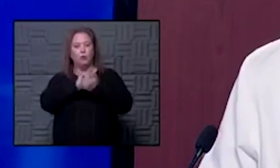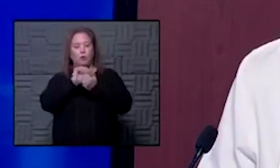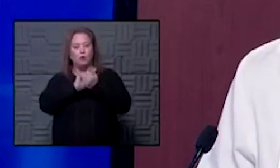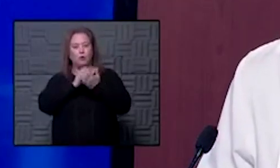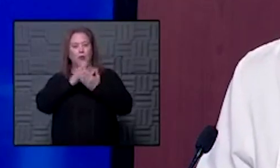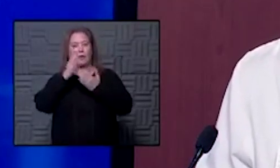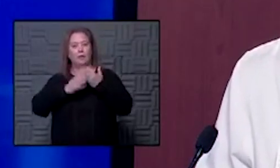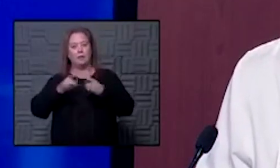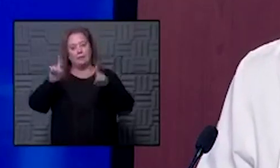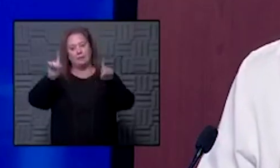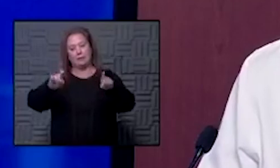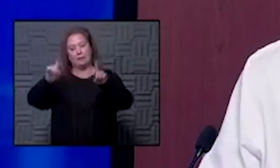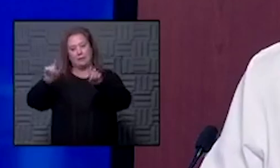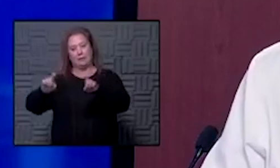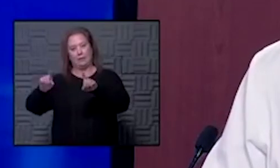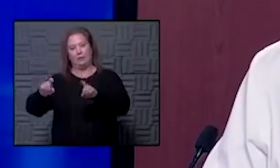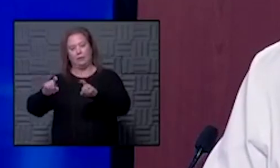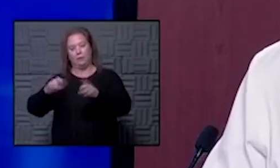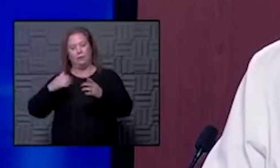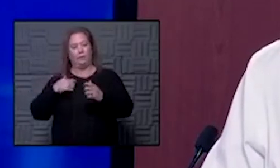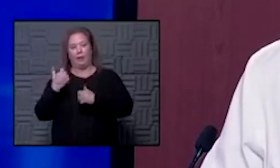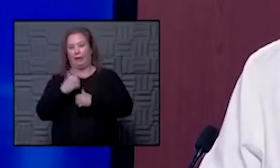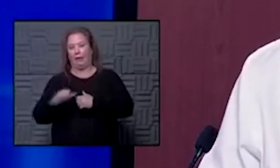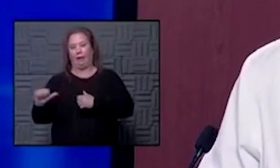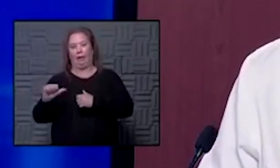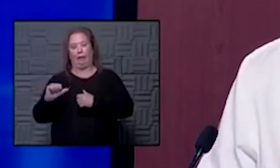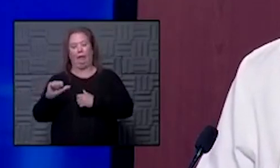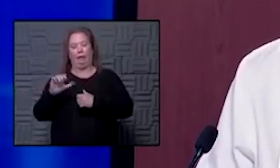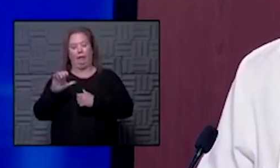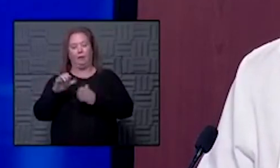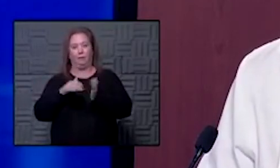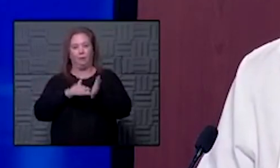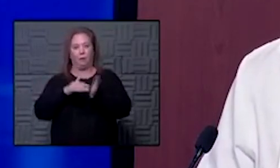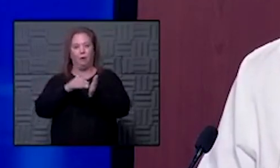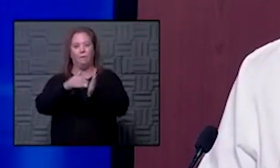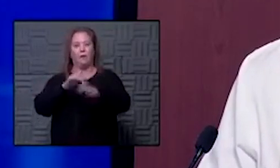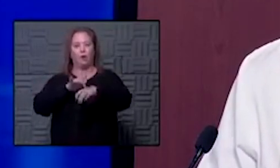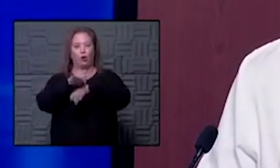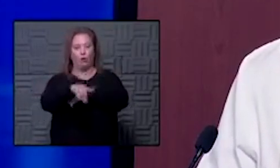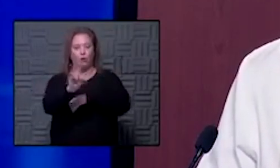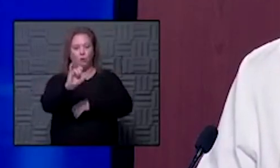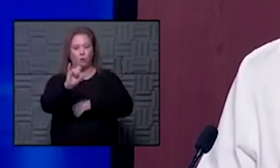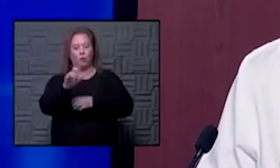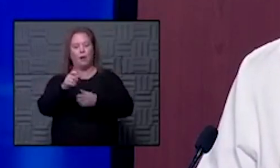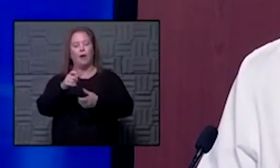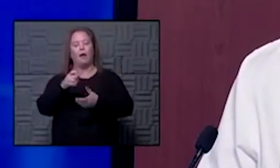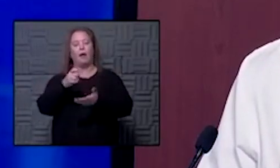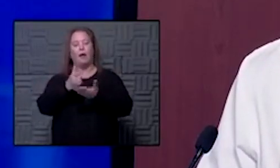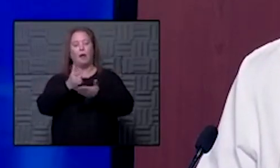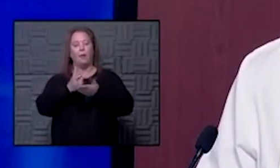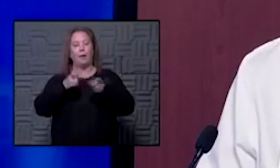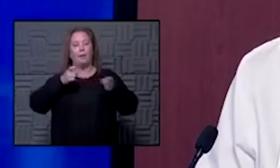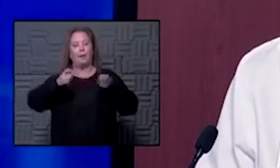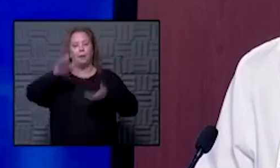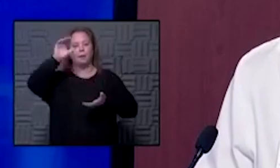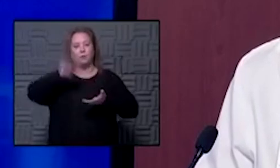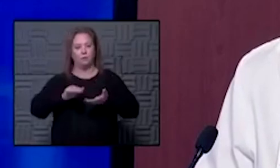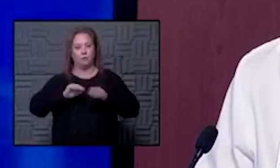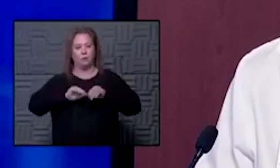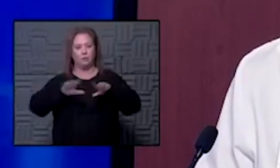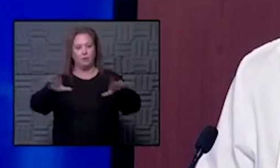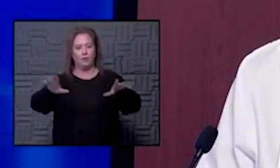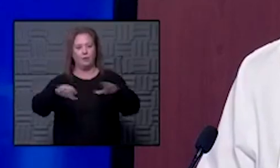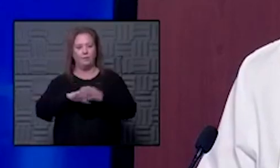getting tested as well when you have any symptoms early and often that those things help manage spread in the community um